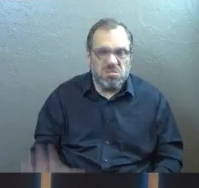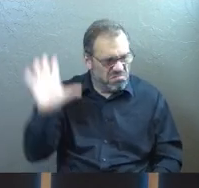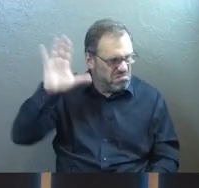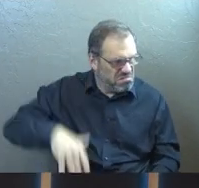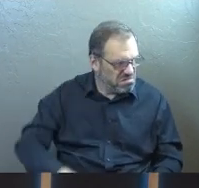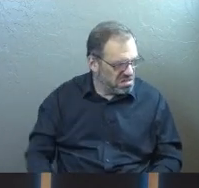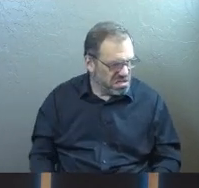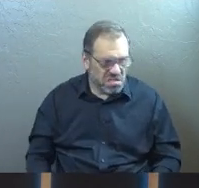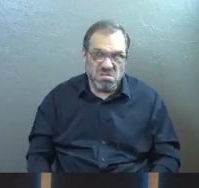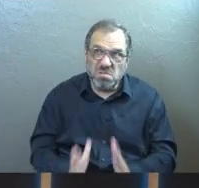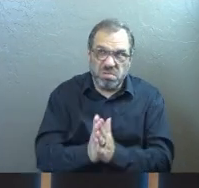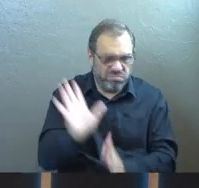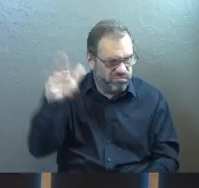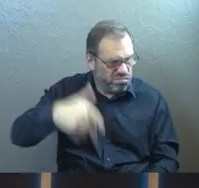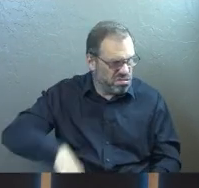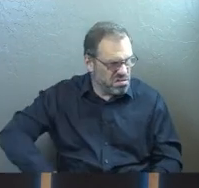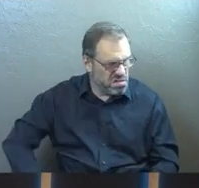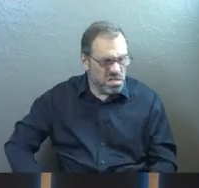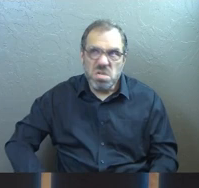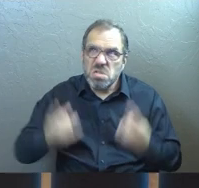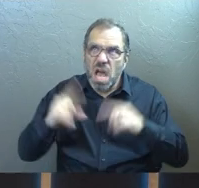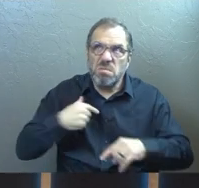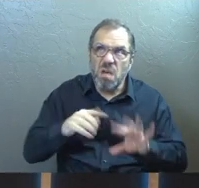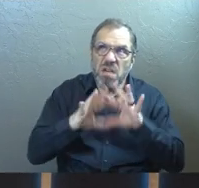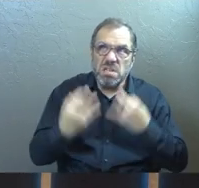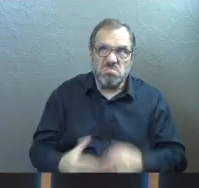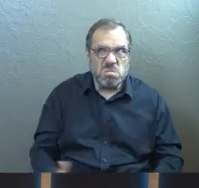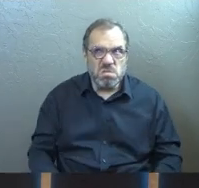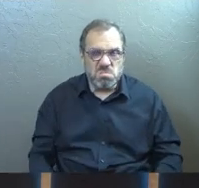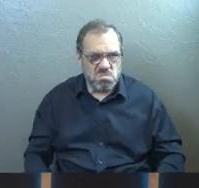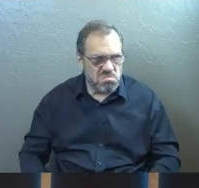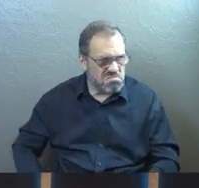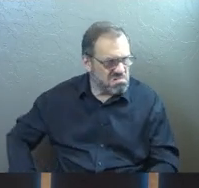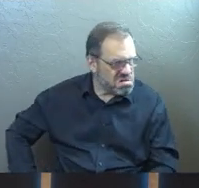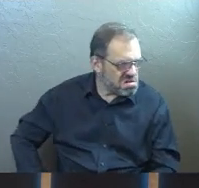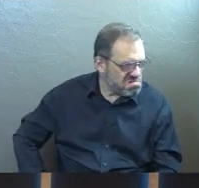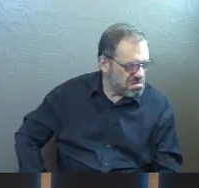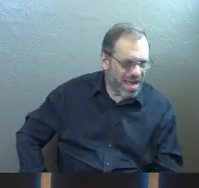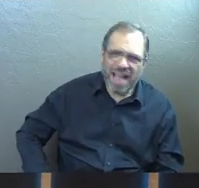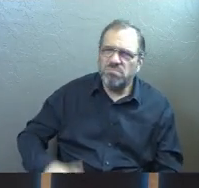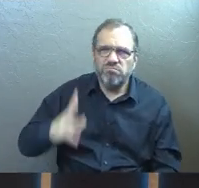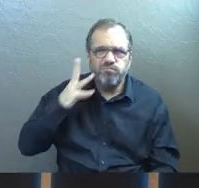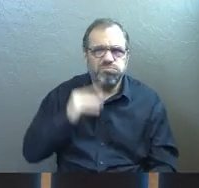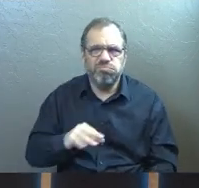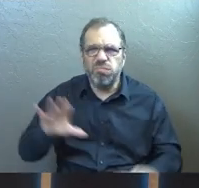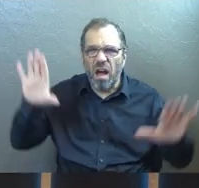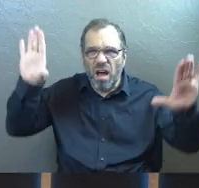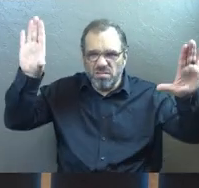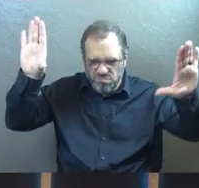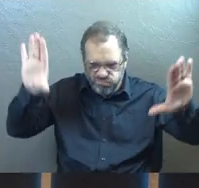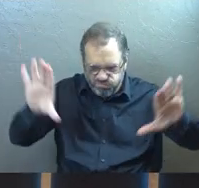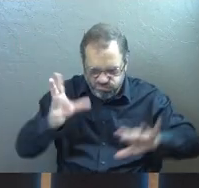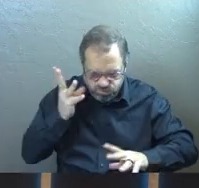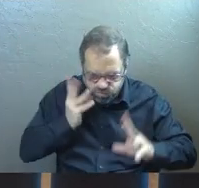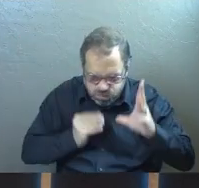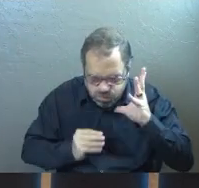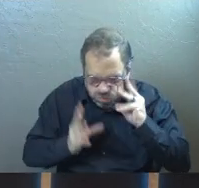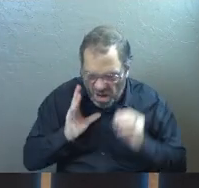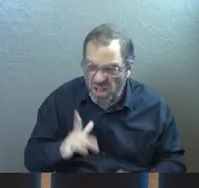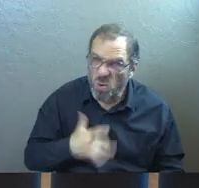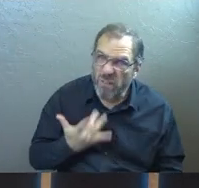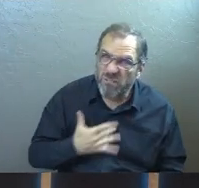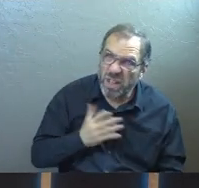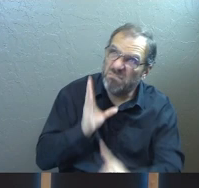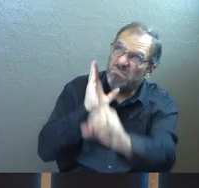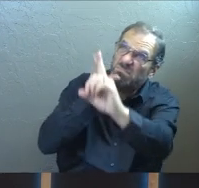to pray because what he allowed to happen in your life. And you're in this dark valley and these are the feelings